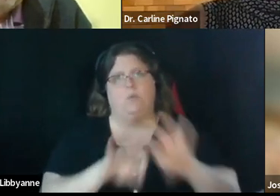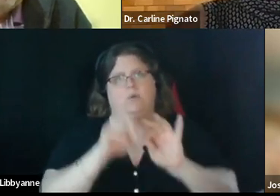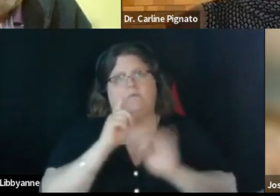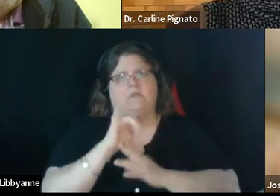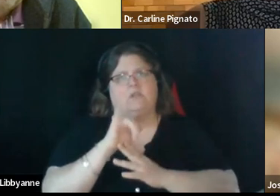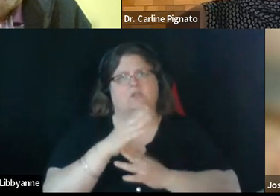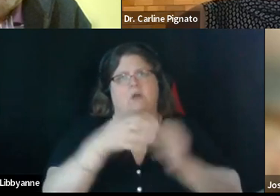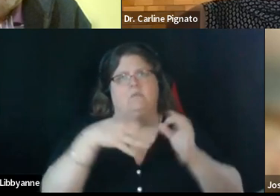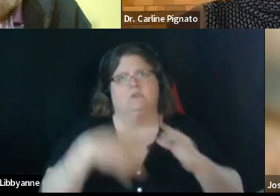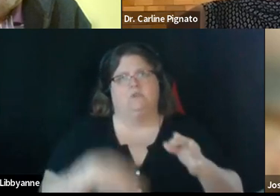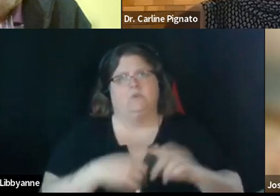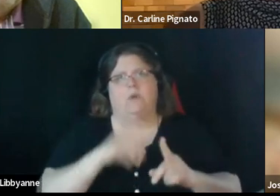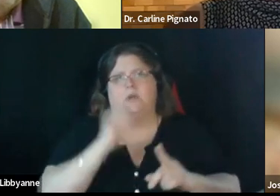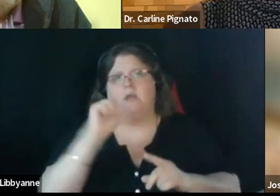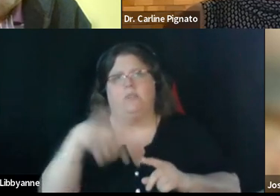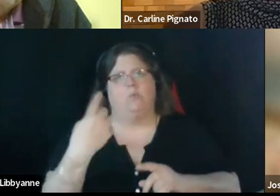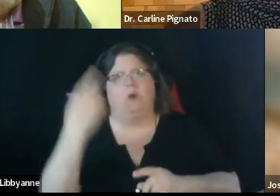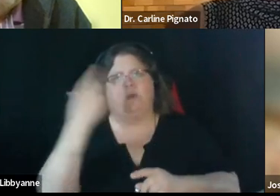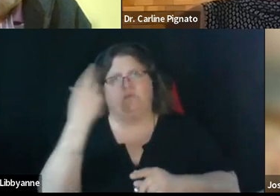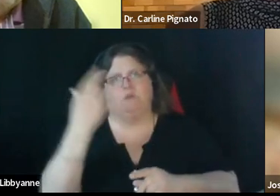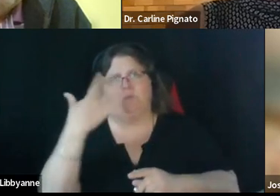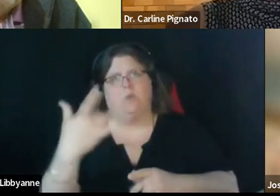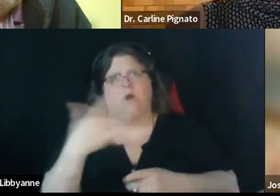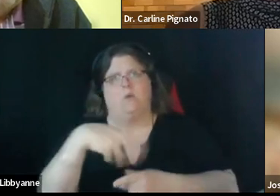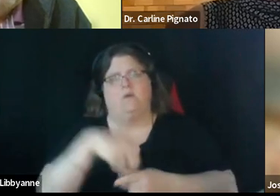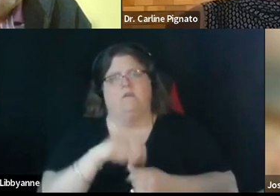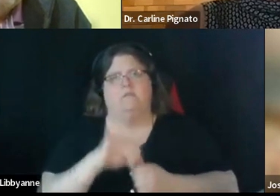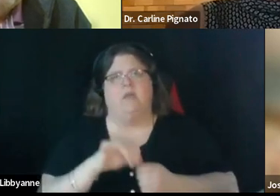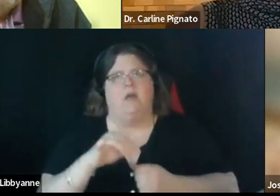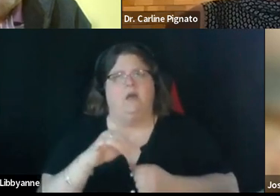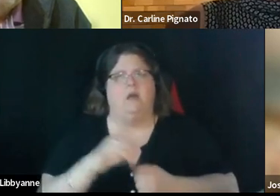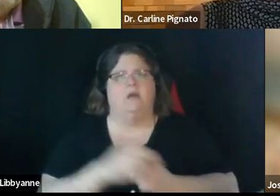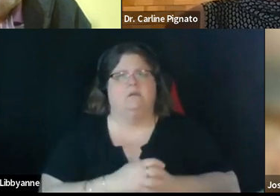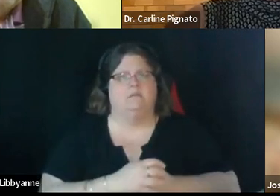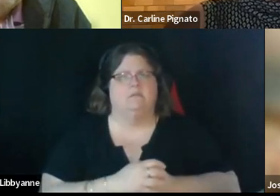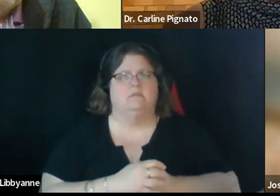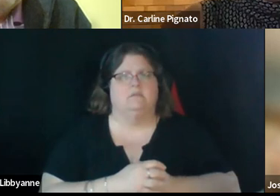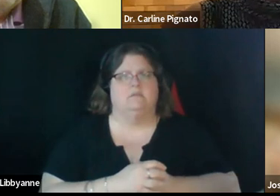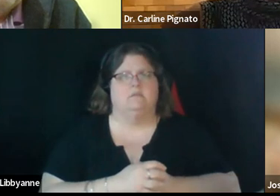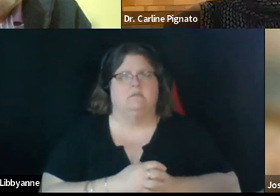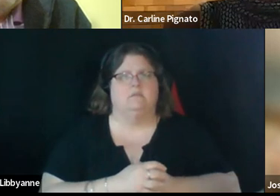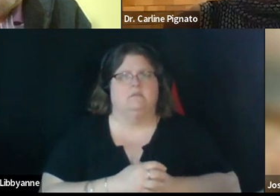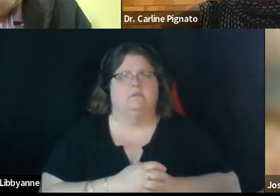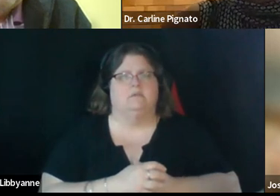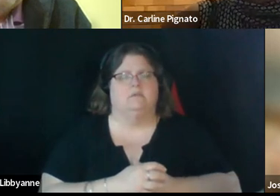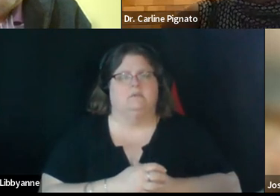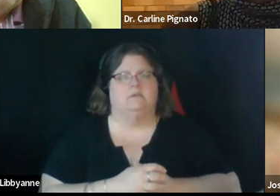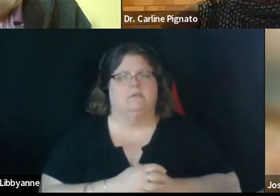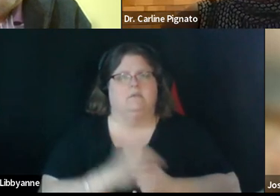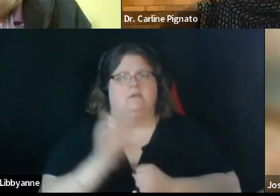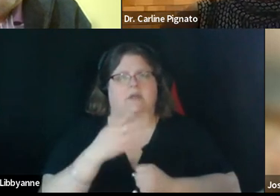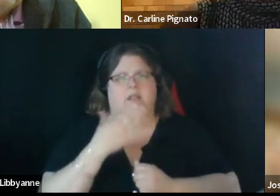it's not the only reason why we're engaging in and this community input no not right now all right